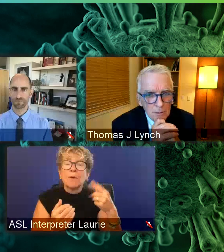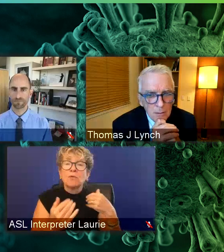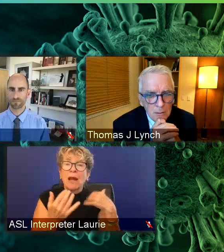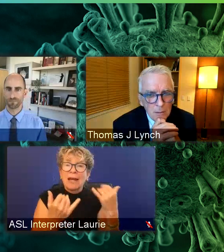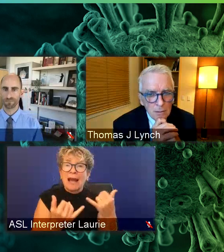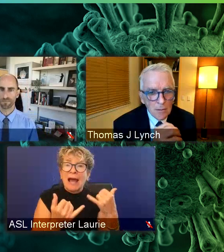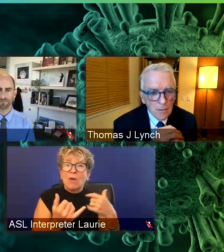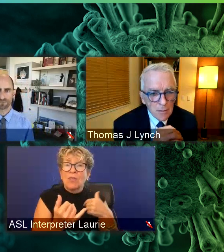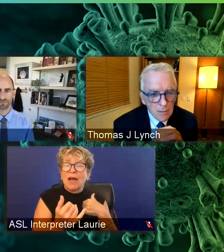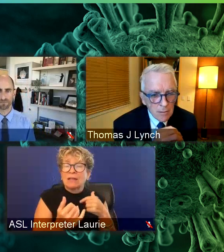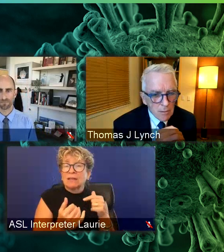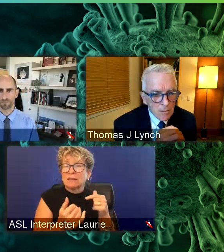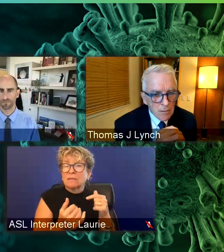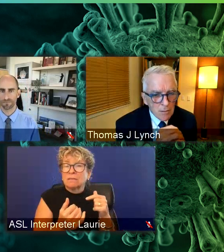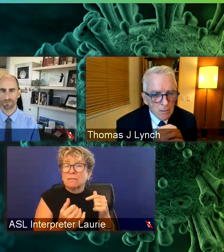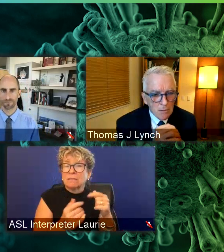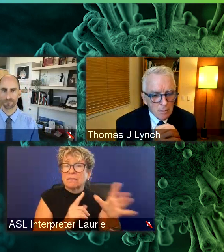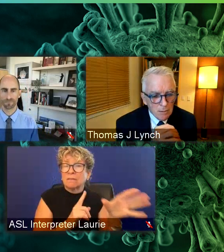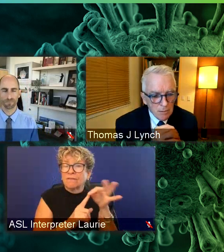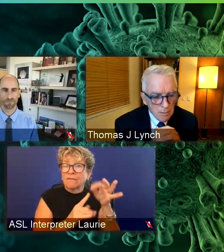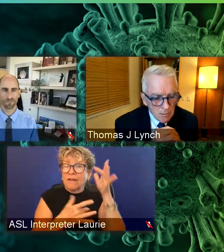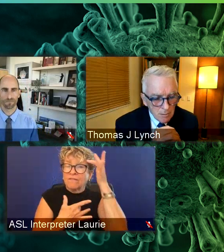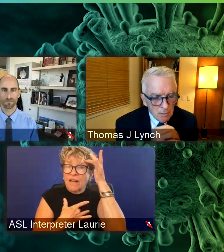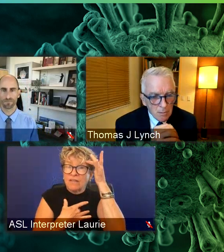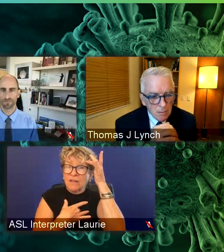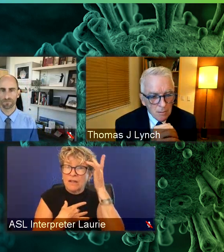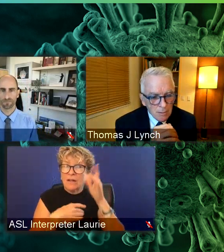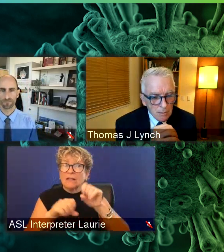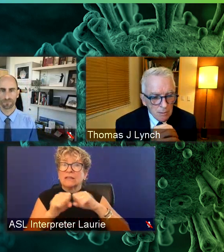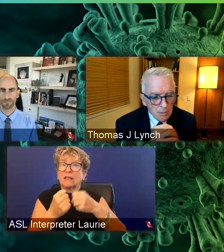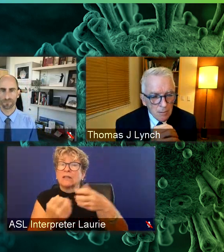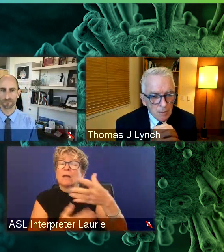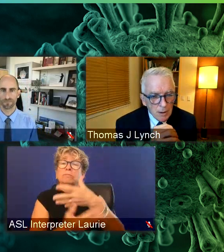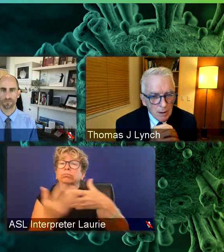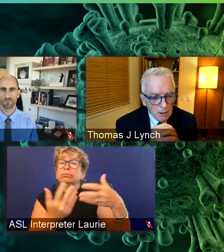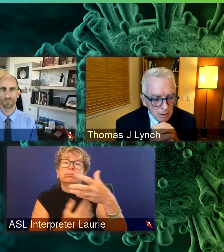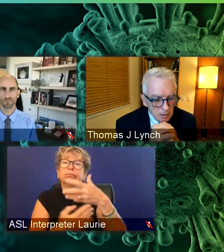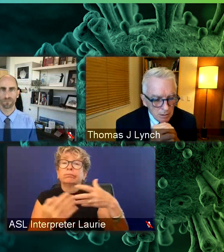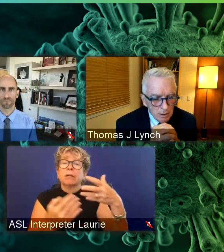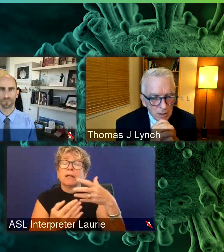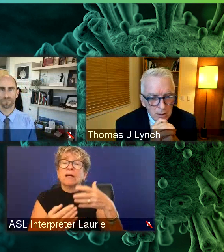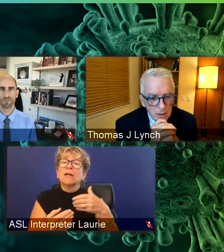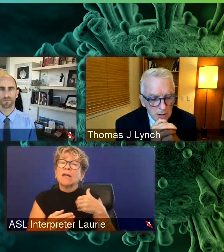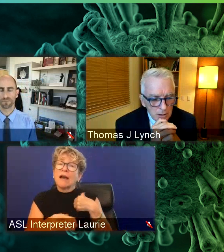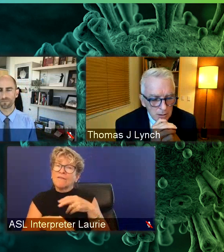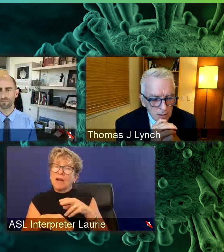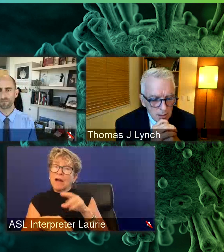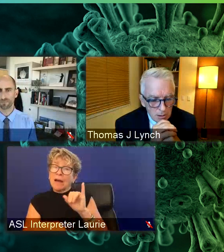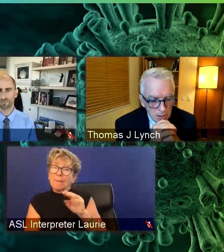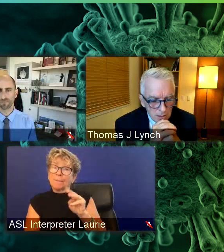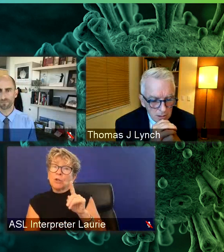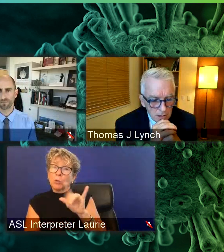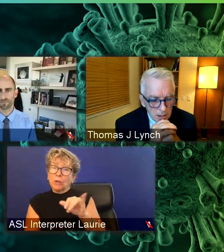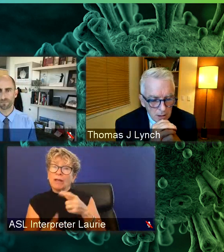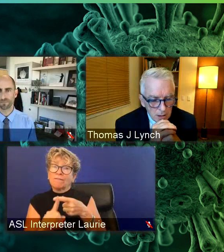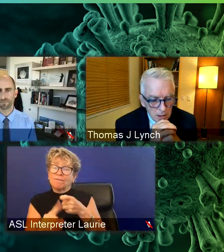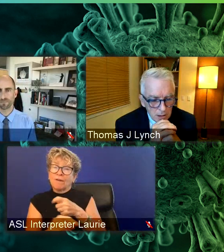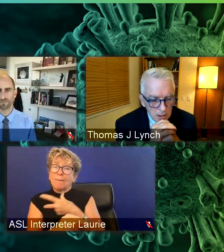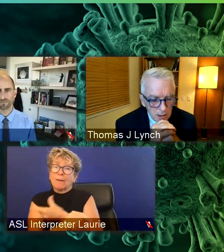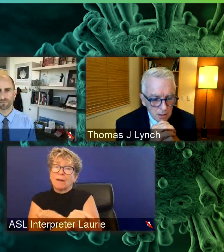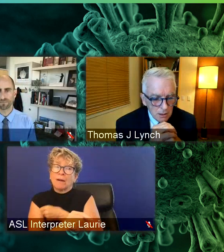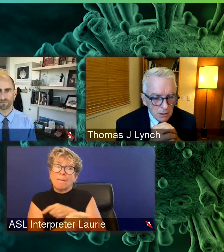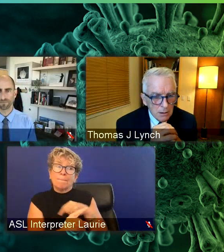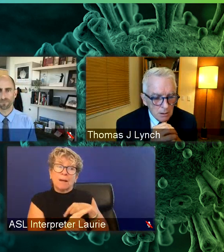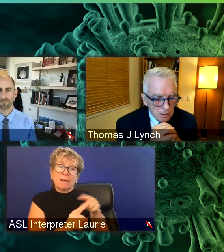and society's behaving as it is and we have a certain amount of immunity from natural infection vaccination, how many people are they getting sick?